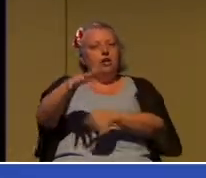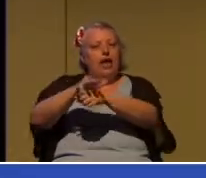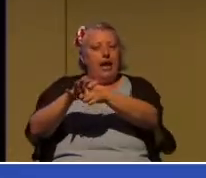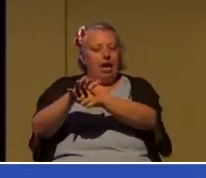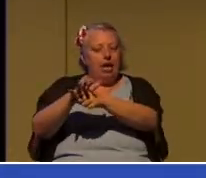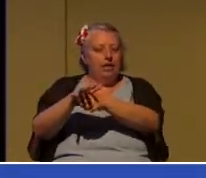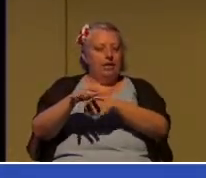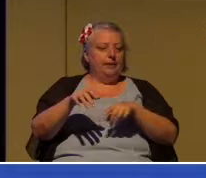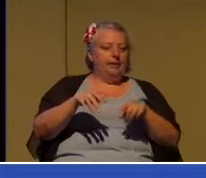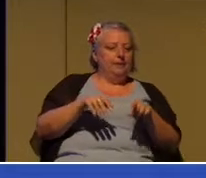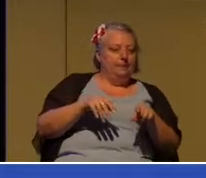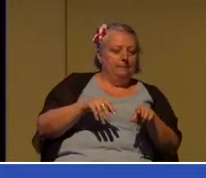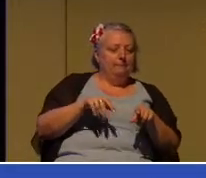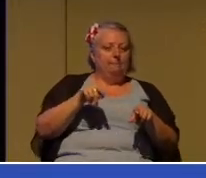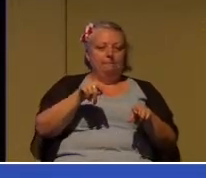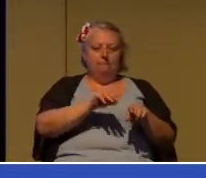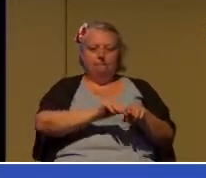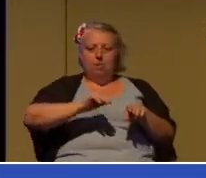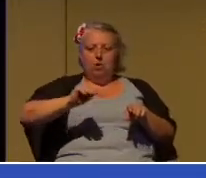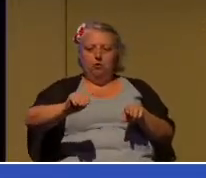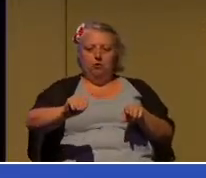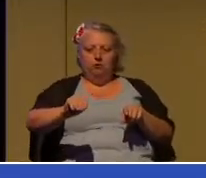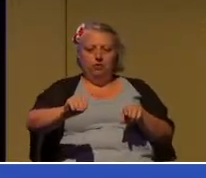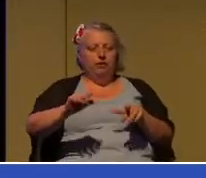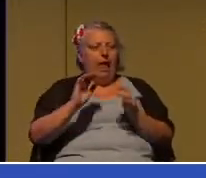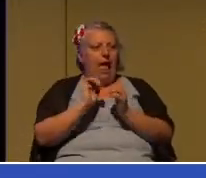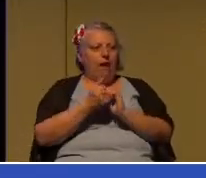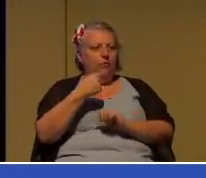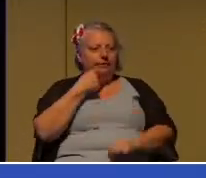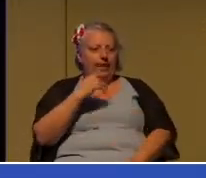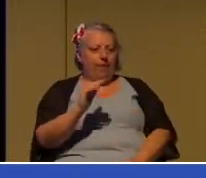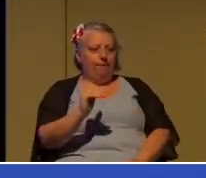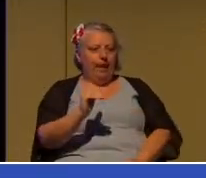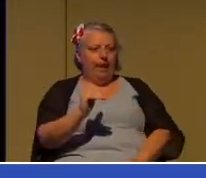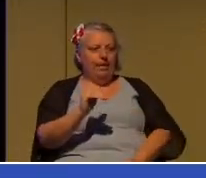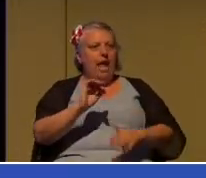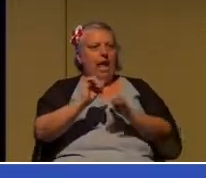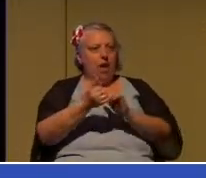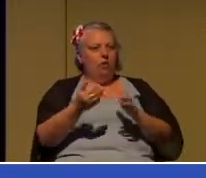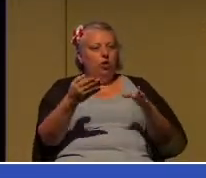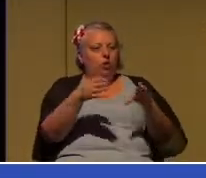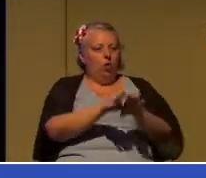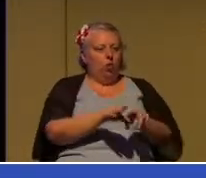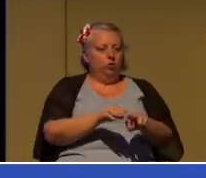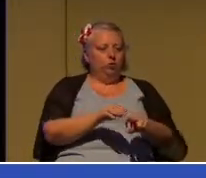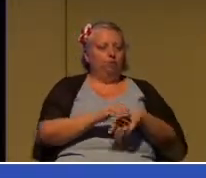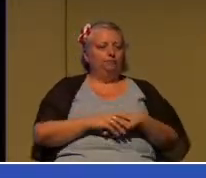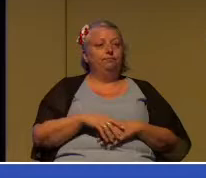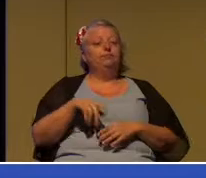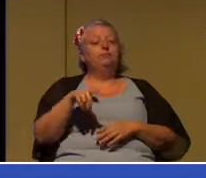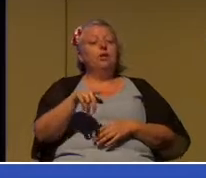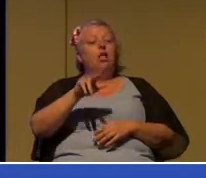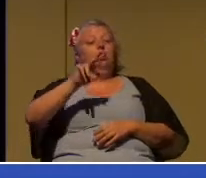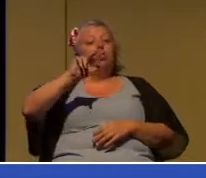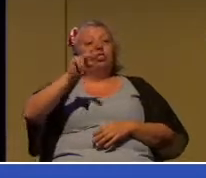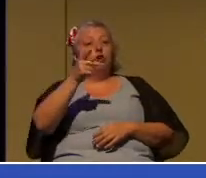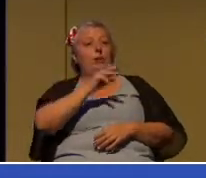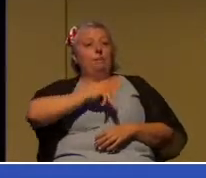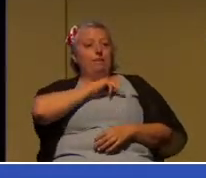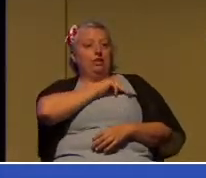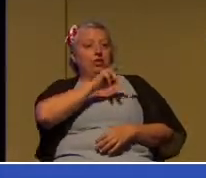The background, as I mentioned a moment or two ago, he's on his third missionary journey. He's been in